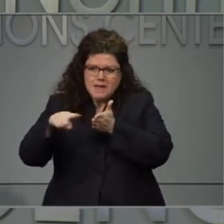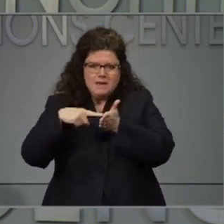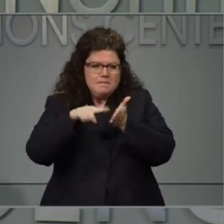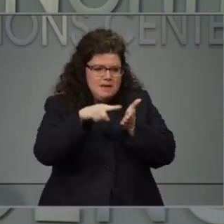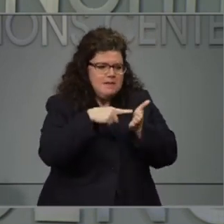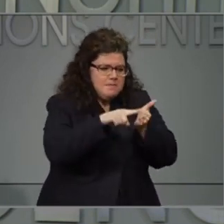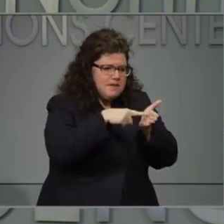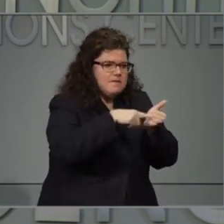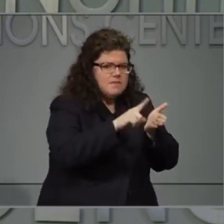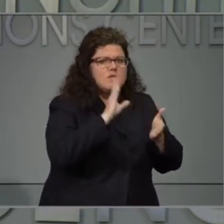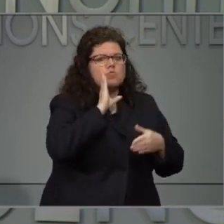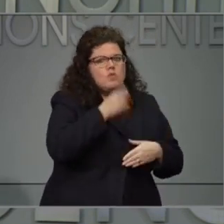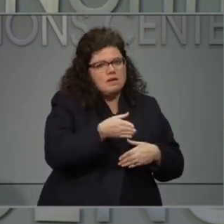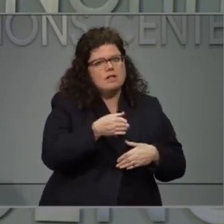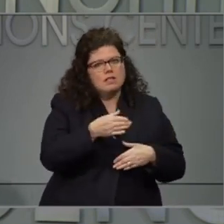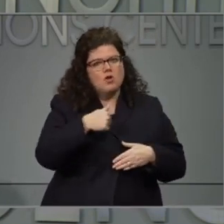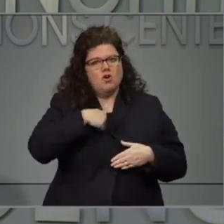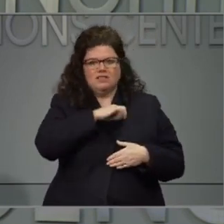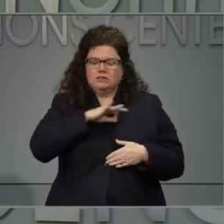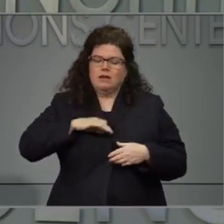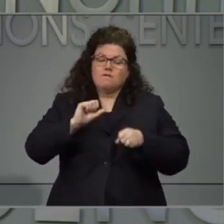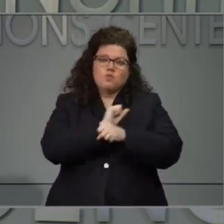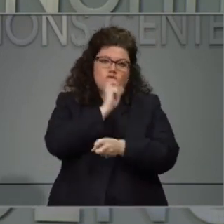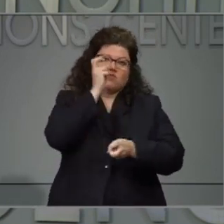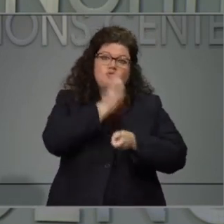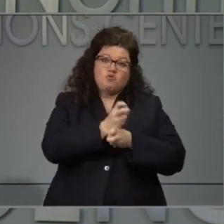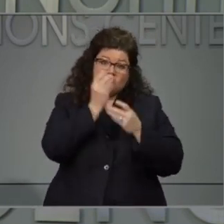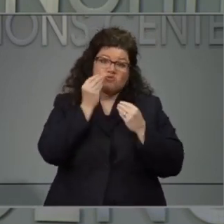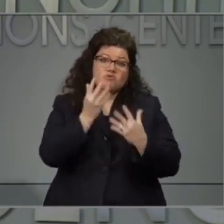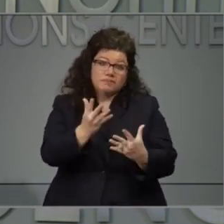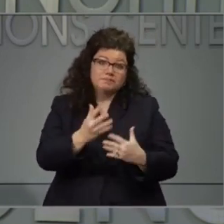And they are working very hard at it right now, that's for sure.